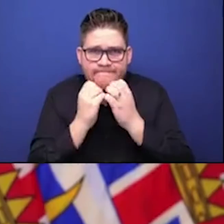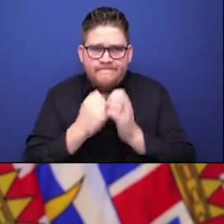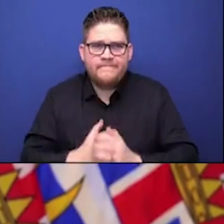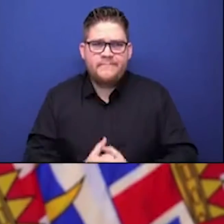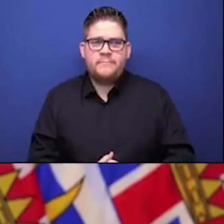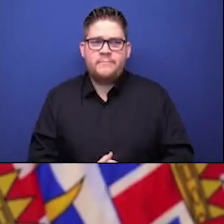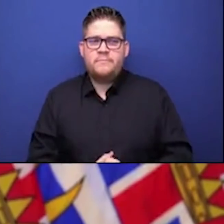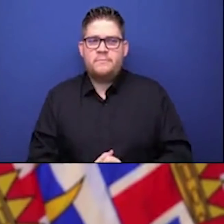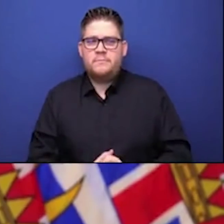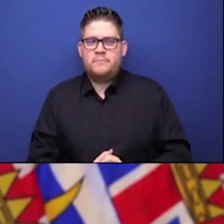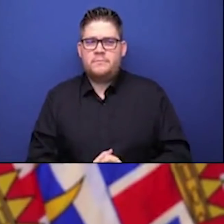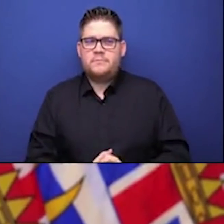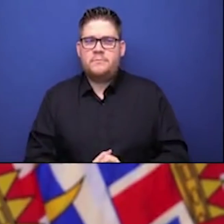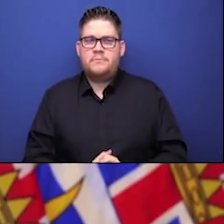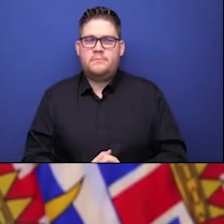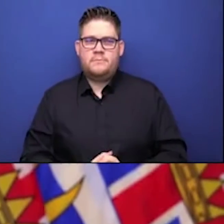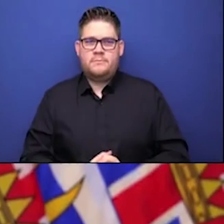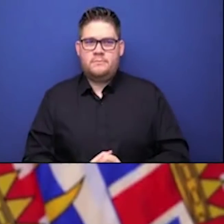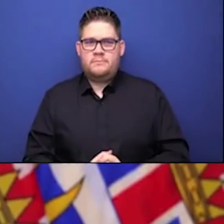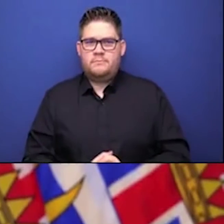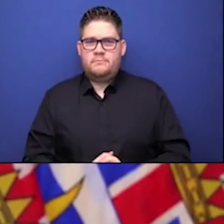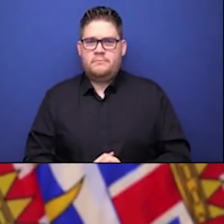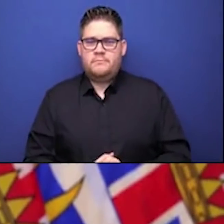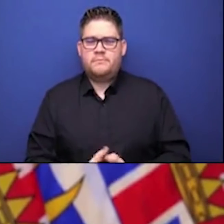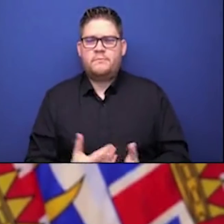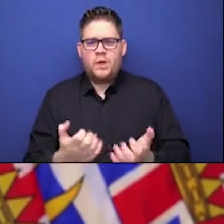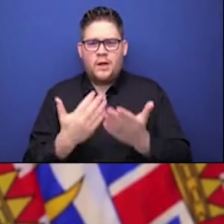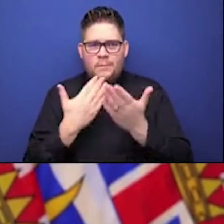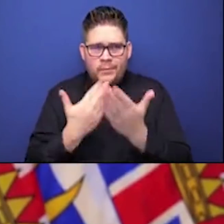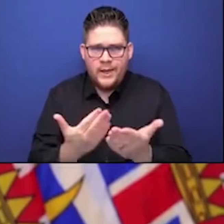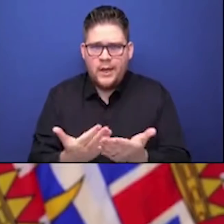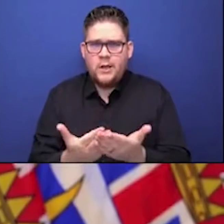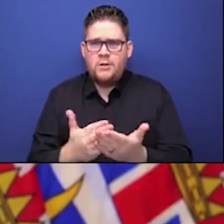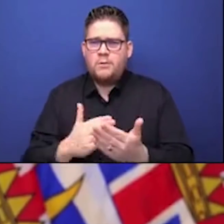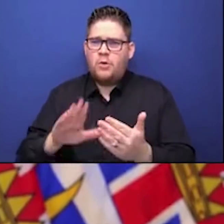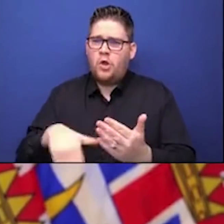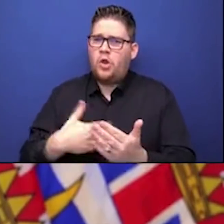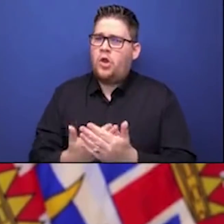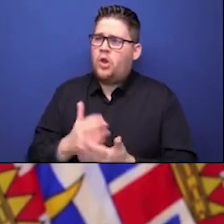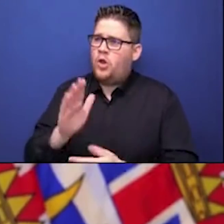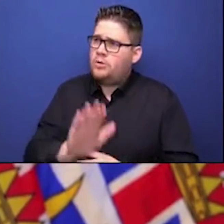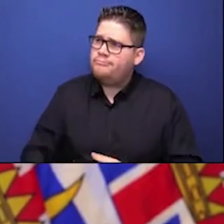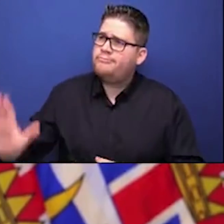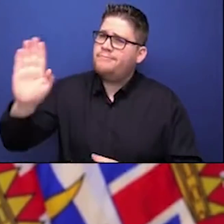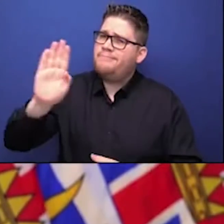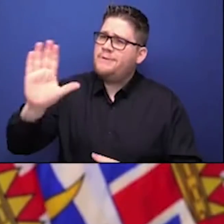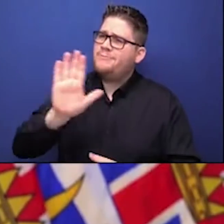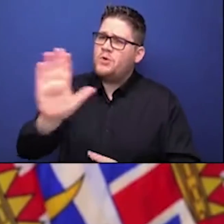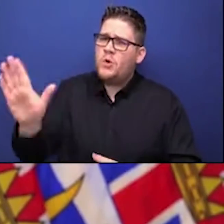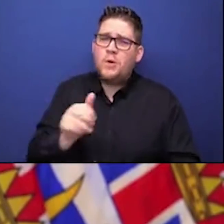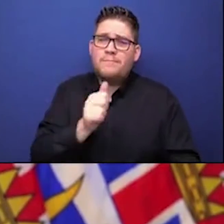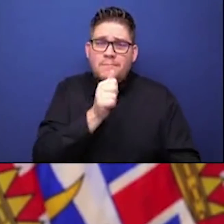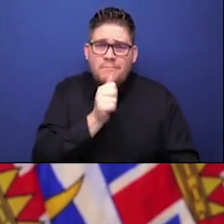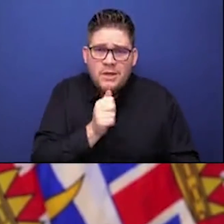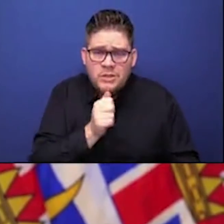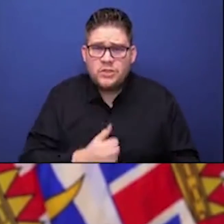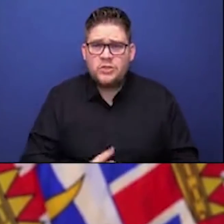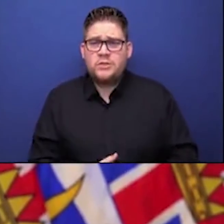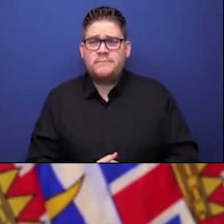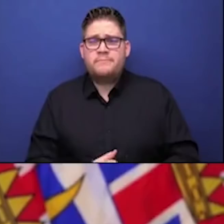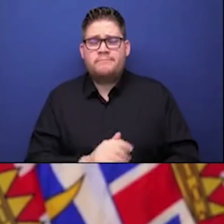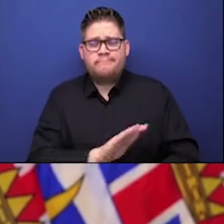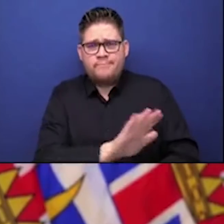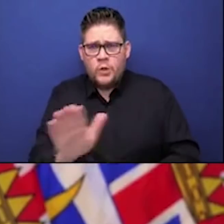want to thank everybody for their patience and enthusiasm we have a great deal of confidence